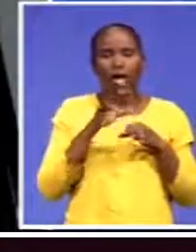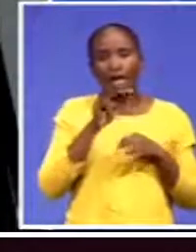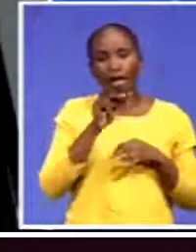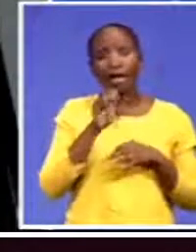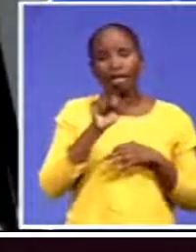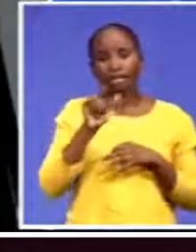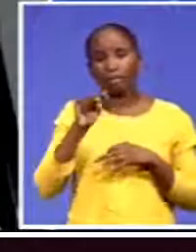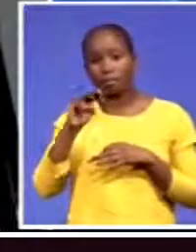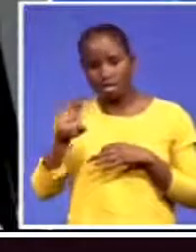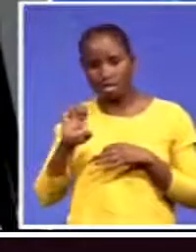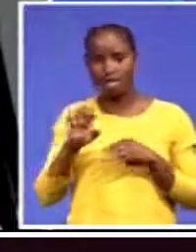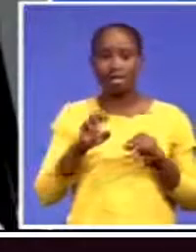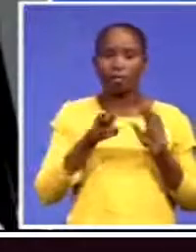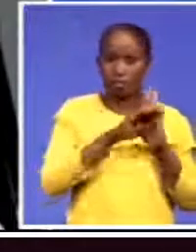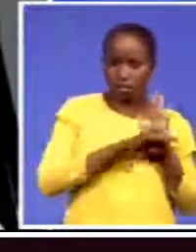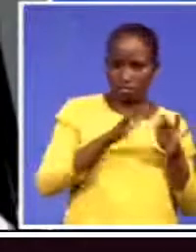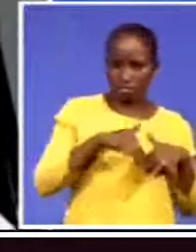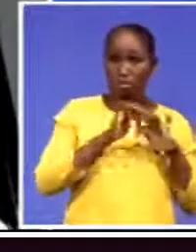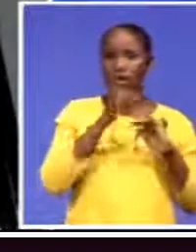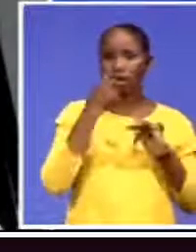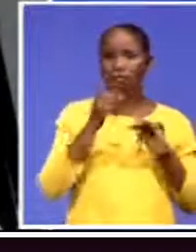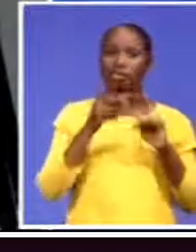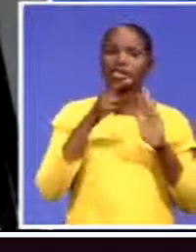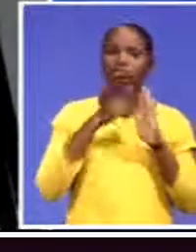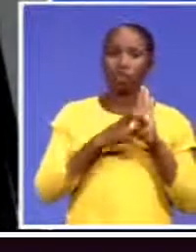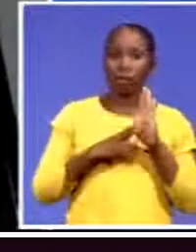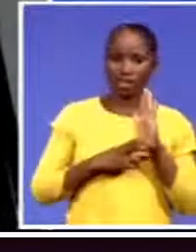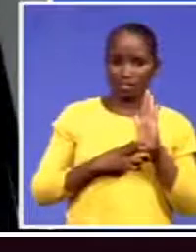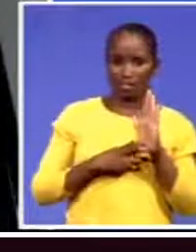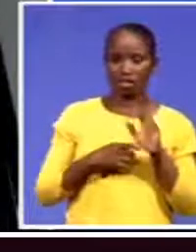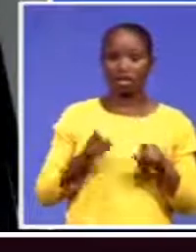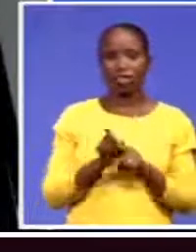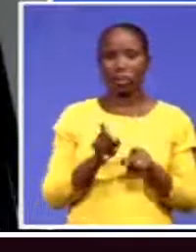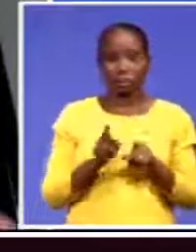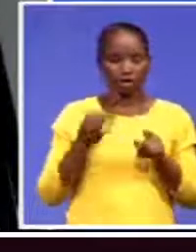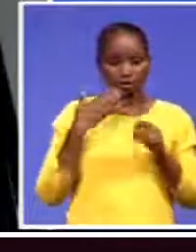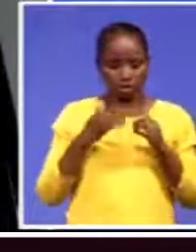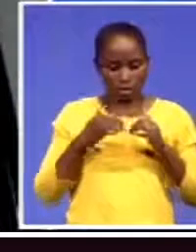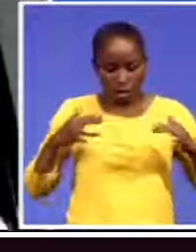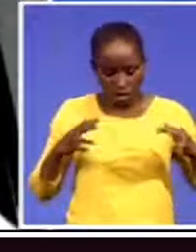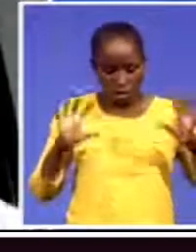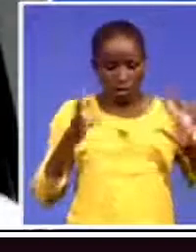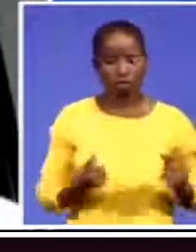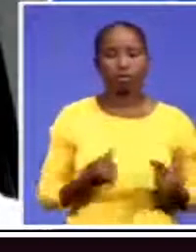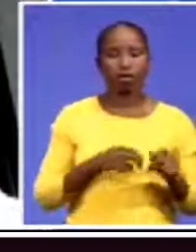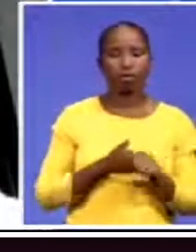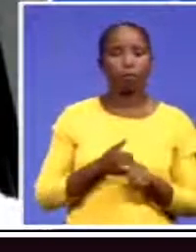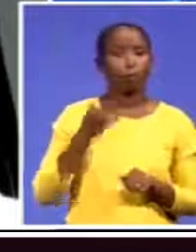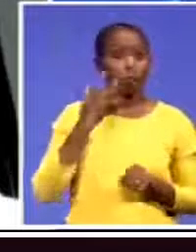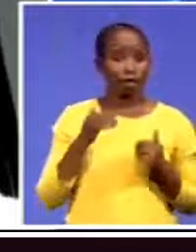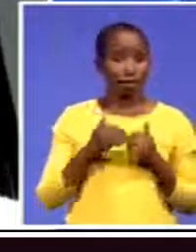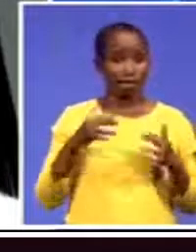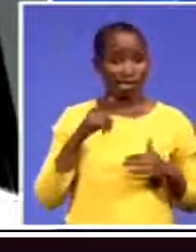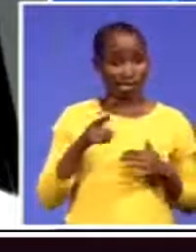Regulations as a Stimulus, which completely leverages and is a partnership with the African Continental Free